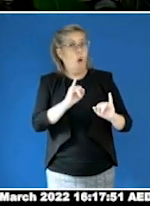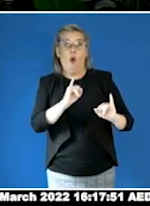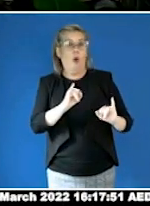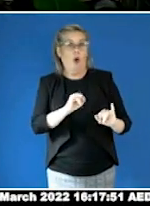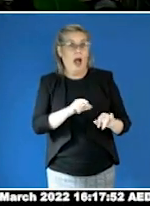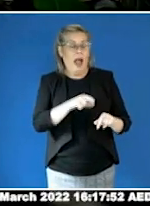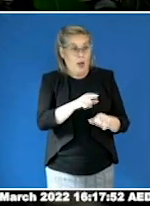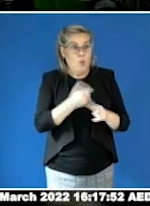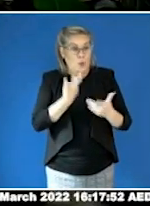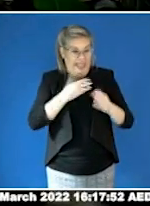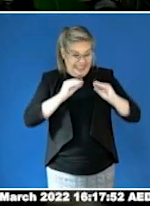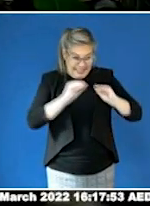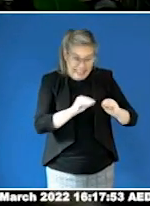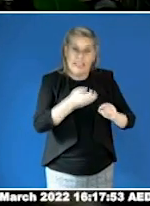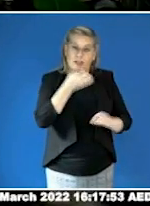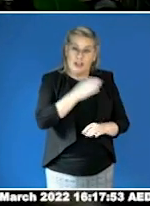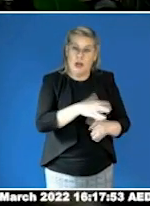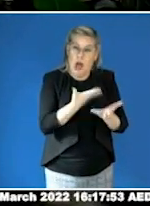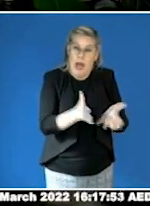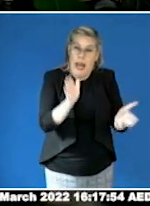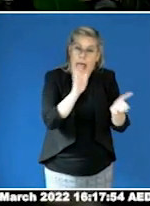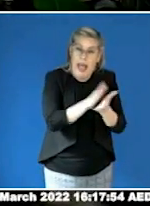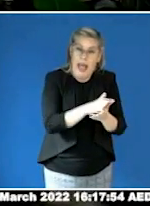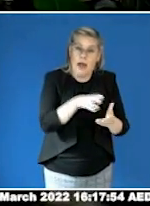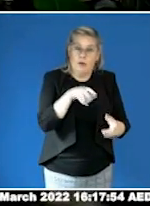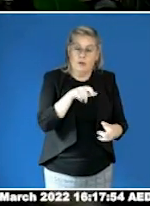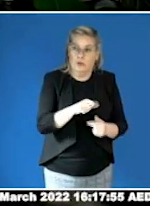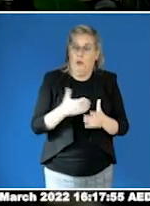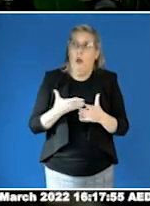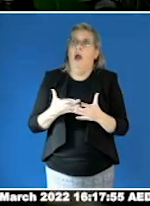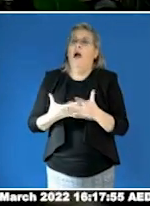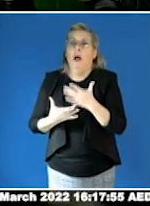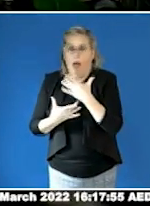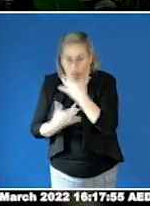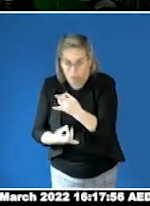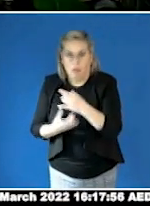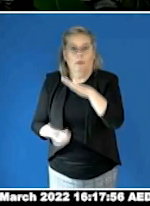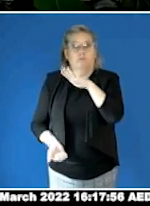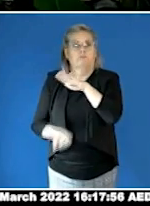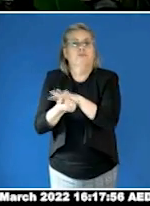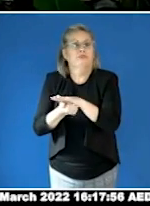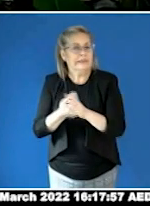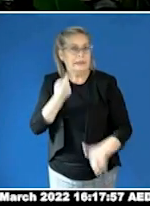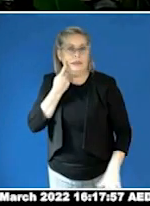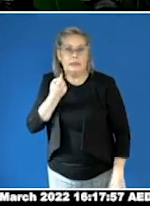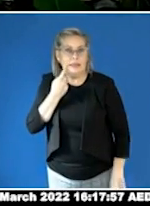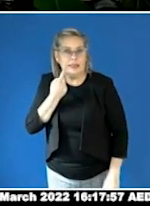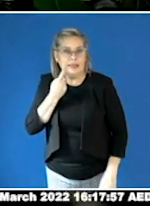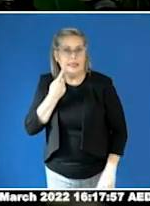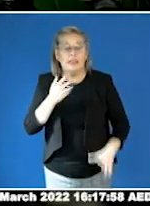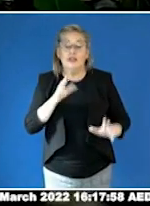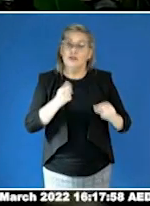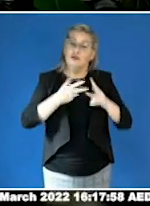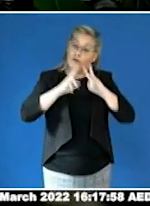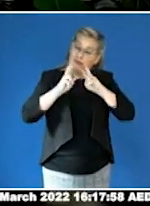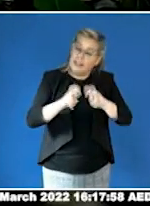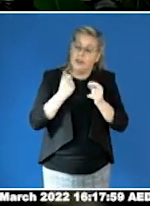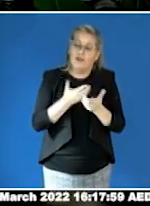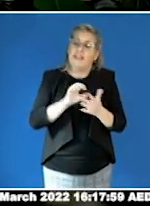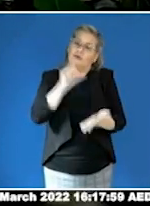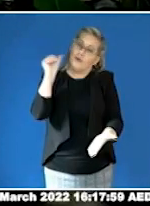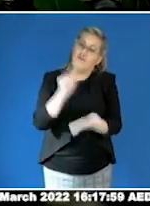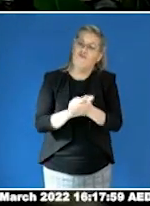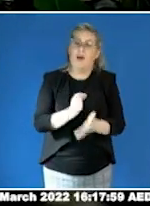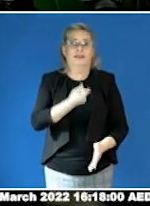this is a quote from the therapist neurodiversity collective. The purpose of pairing is for the ABA